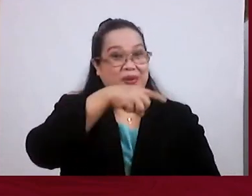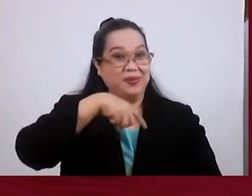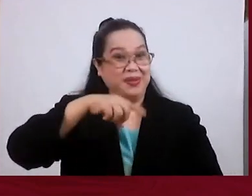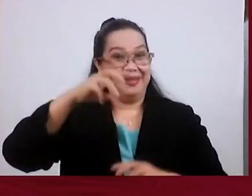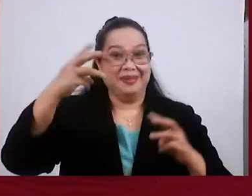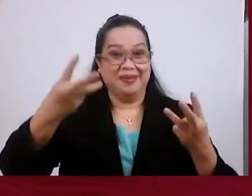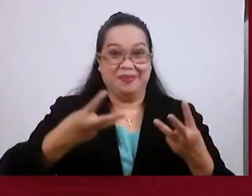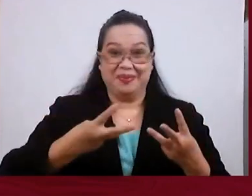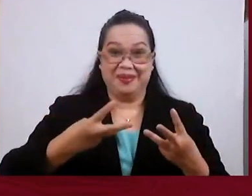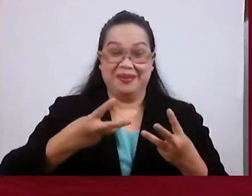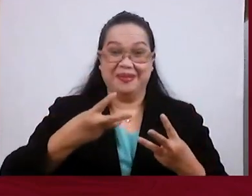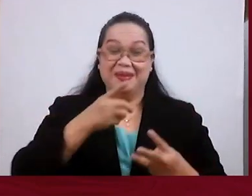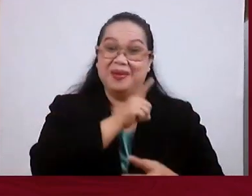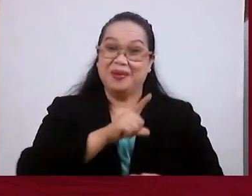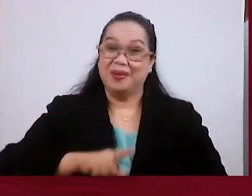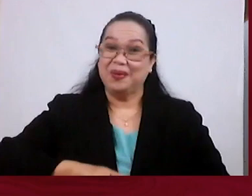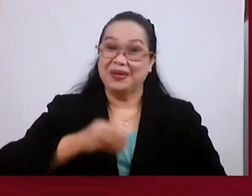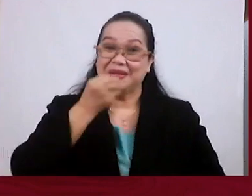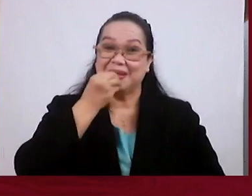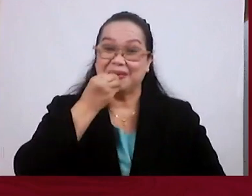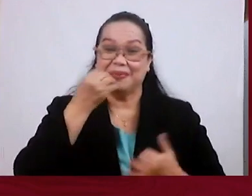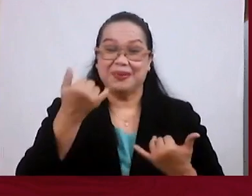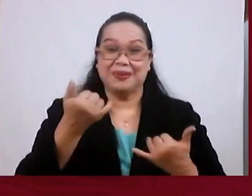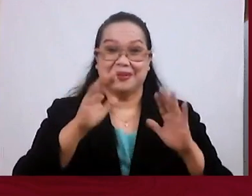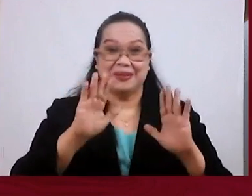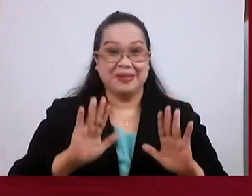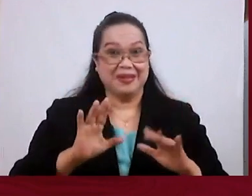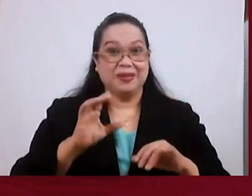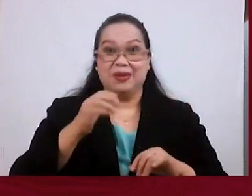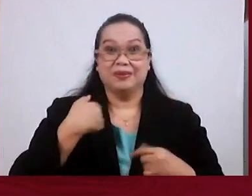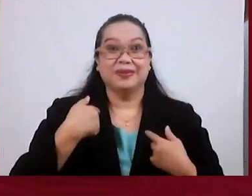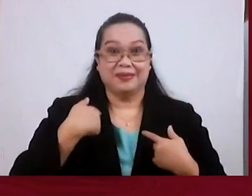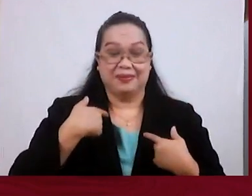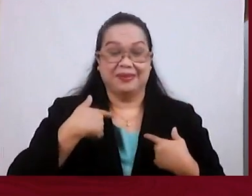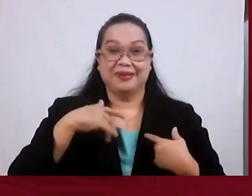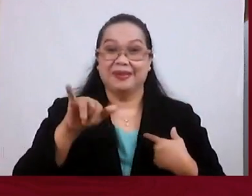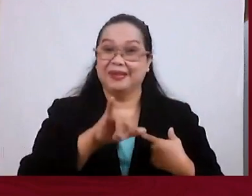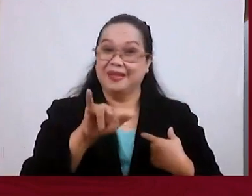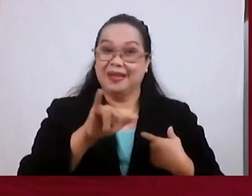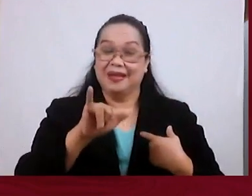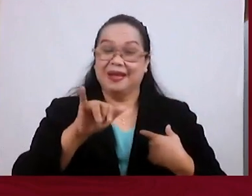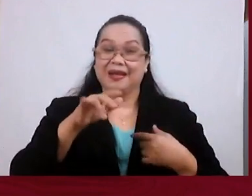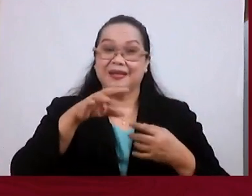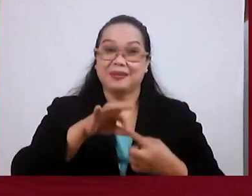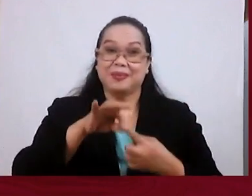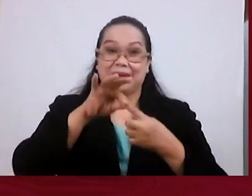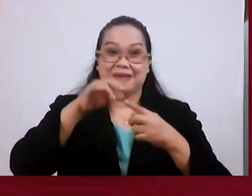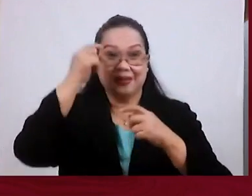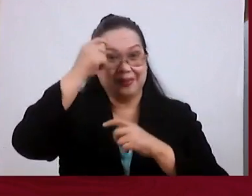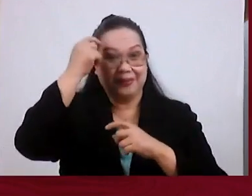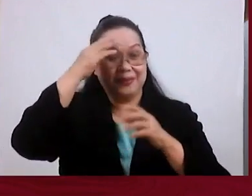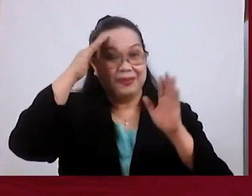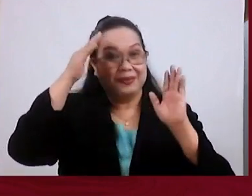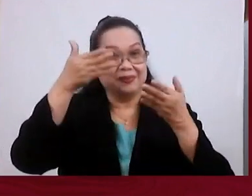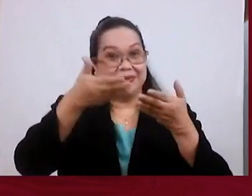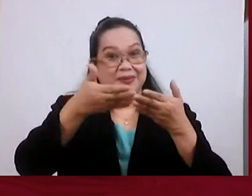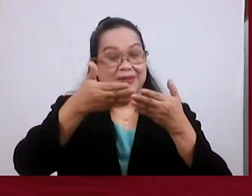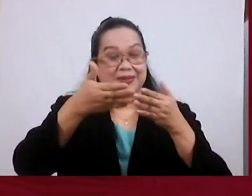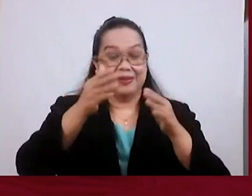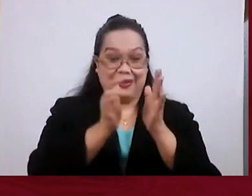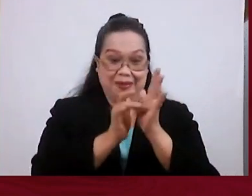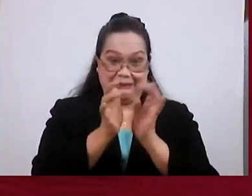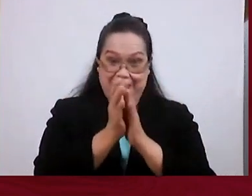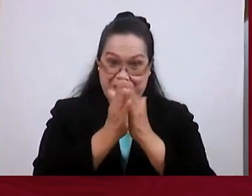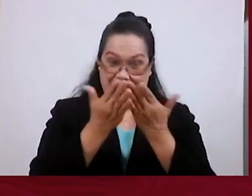you to our Communion Sunday today, and as you know, for Communion, we do have a special series that is focused on the book of Hebrews,